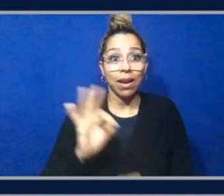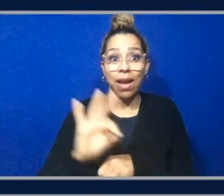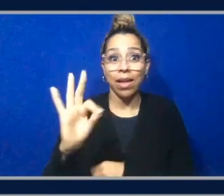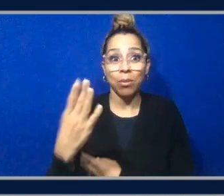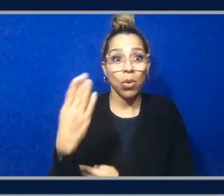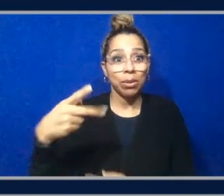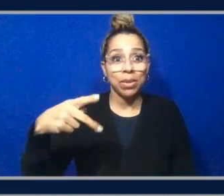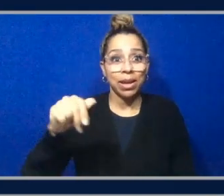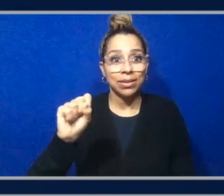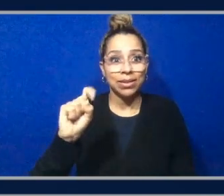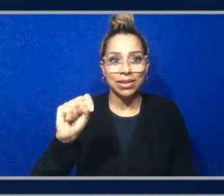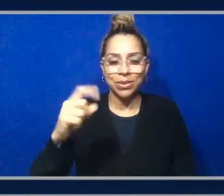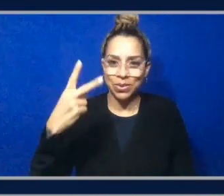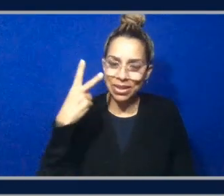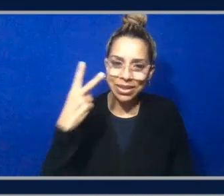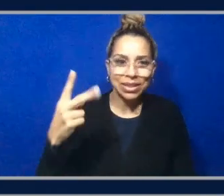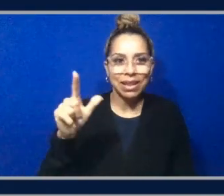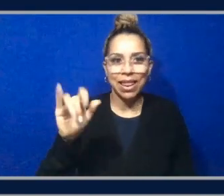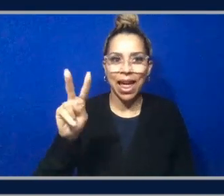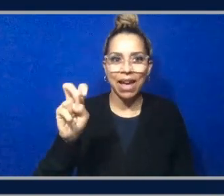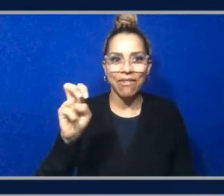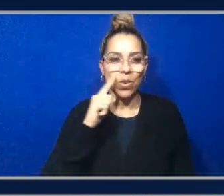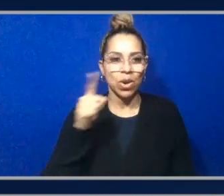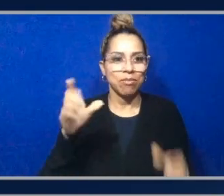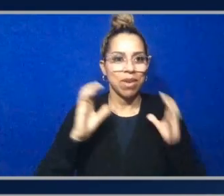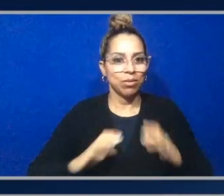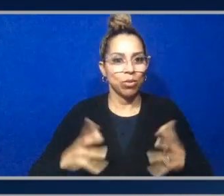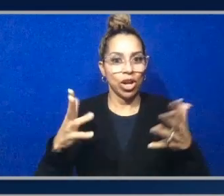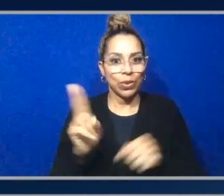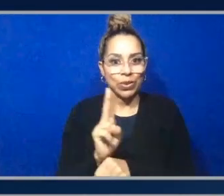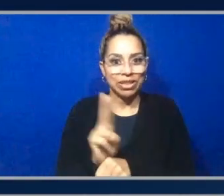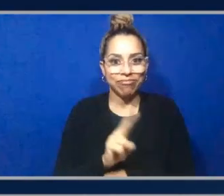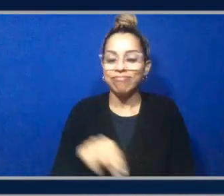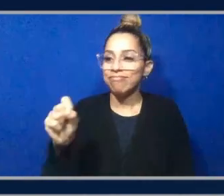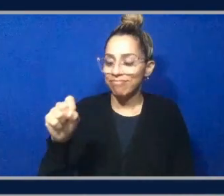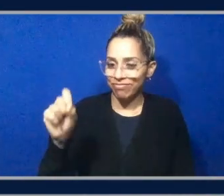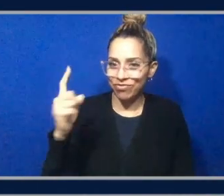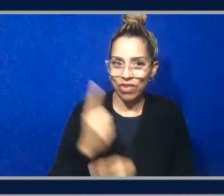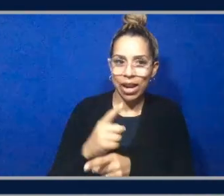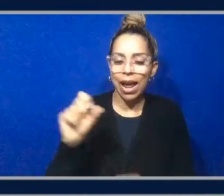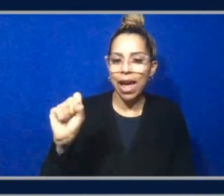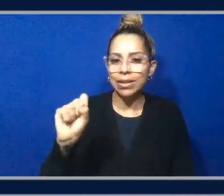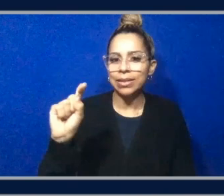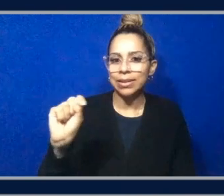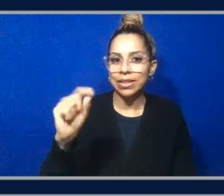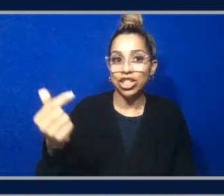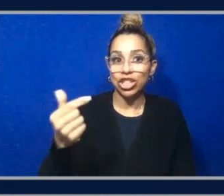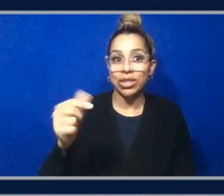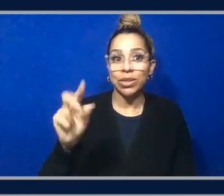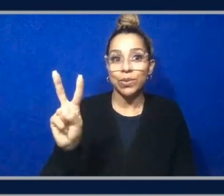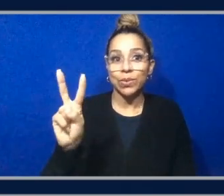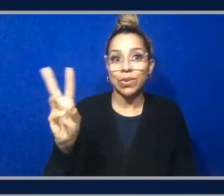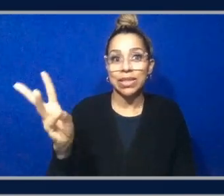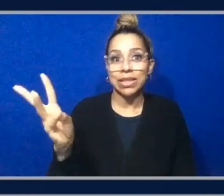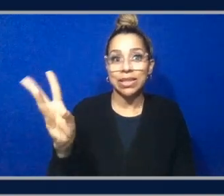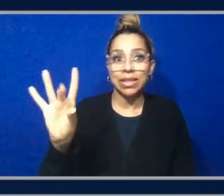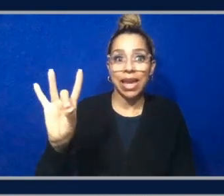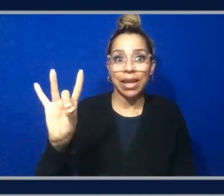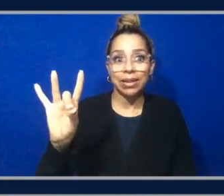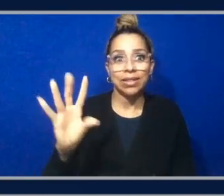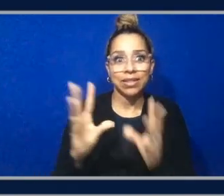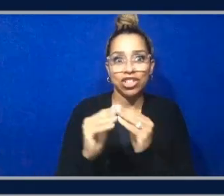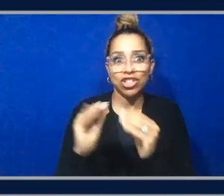using it yeah it's stg 268 okay yeah is the session id there you go you have that on the mind well done